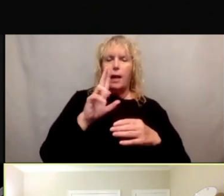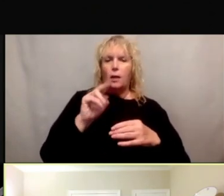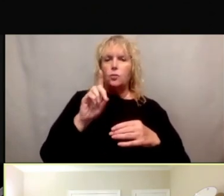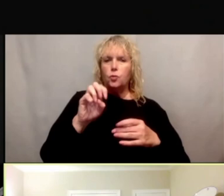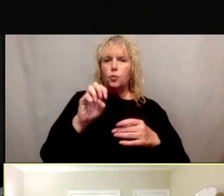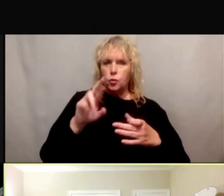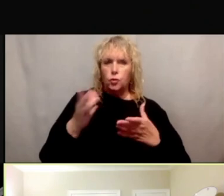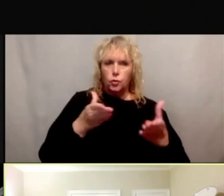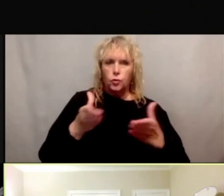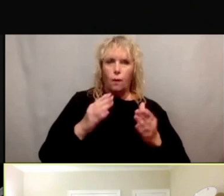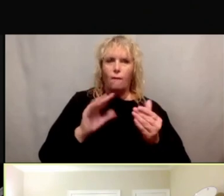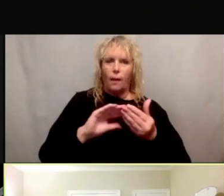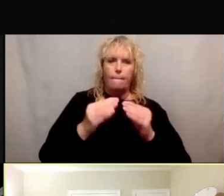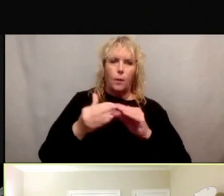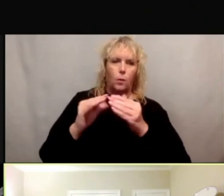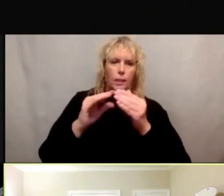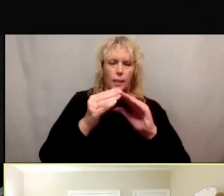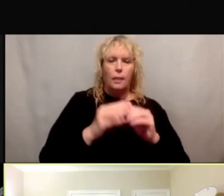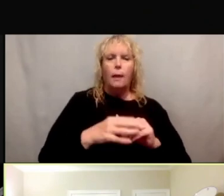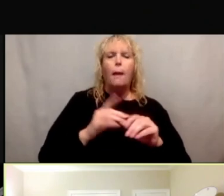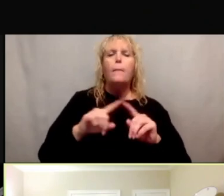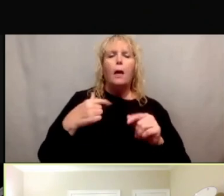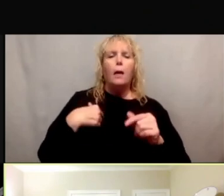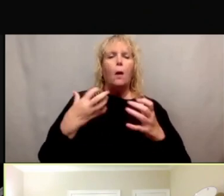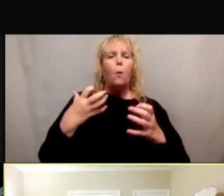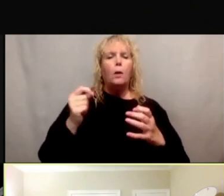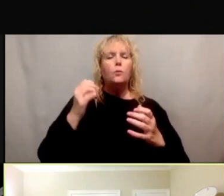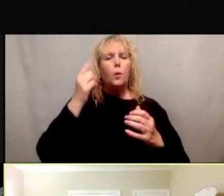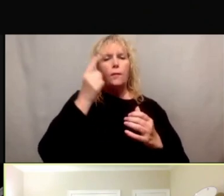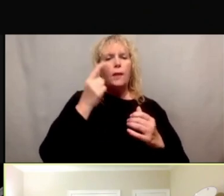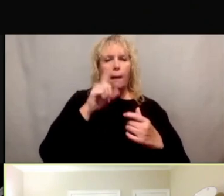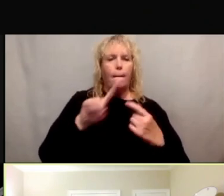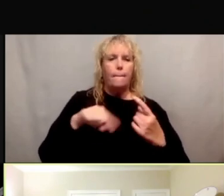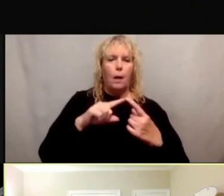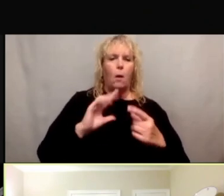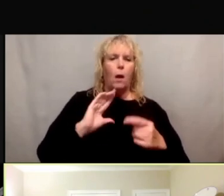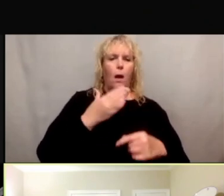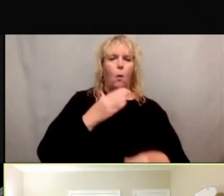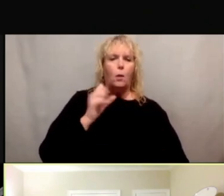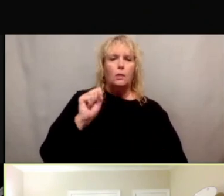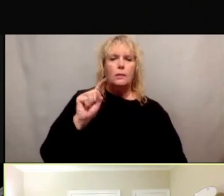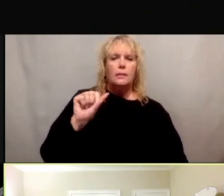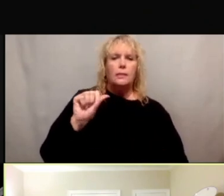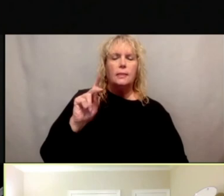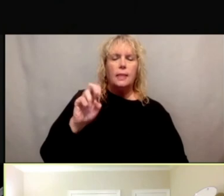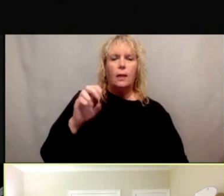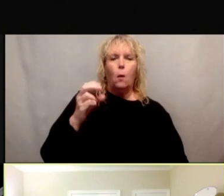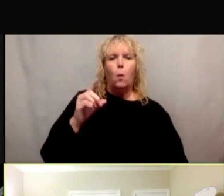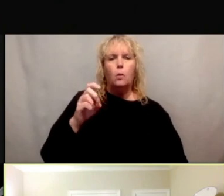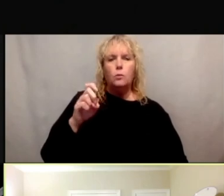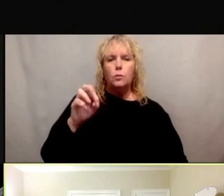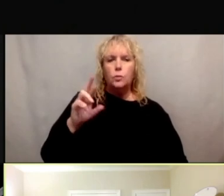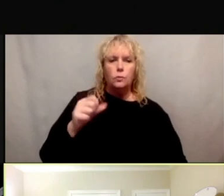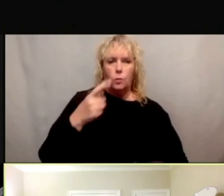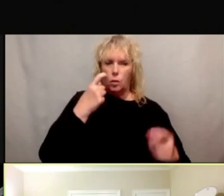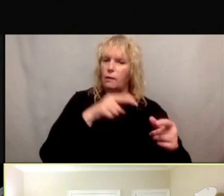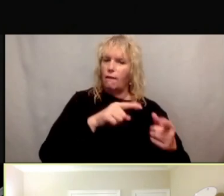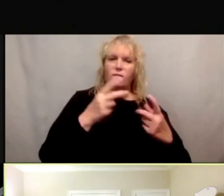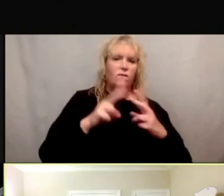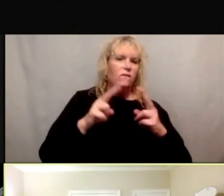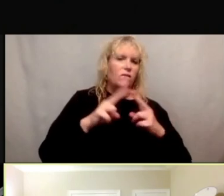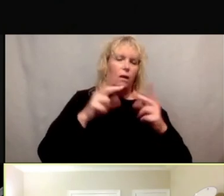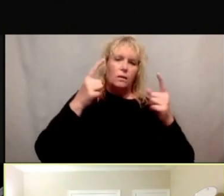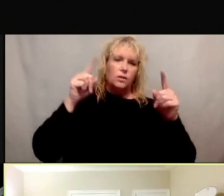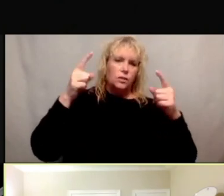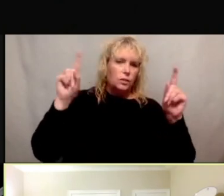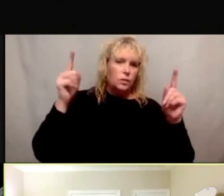wanted to mention is to think differently about who our stakeholders are because that needs assessment was so successful because the